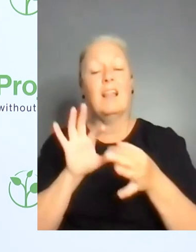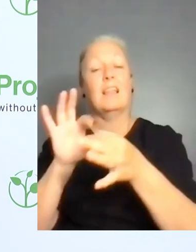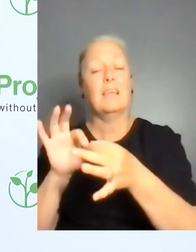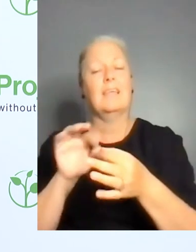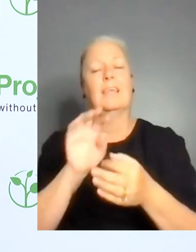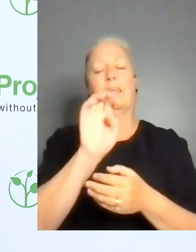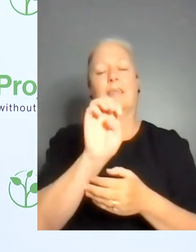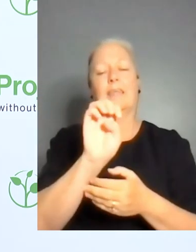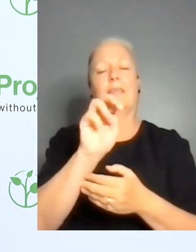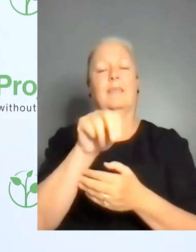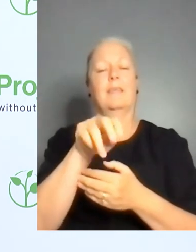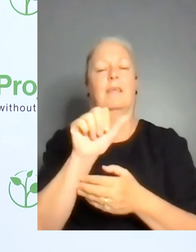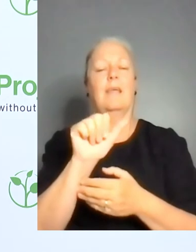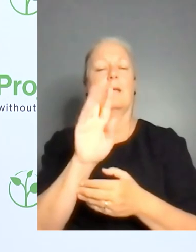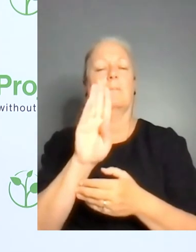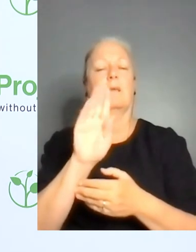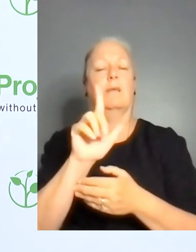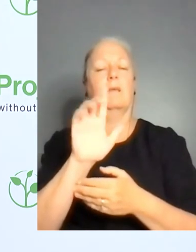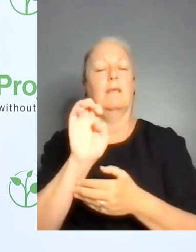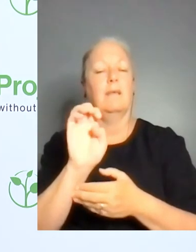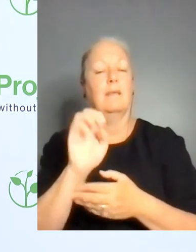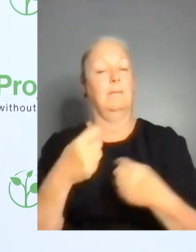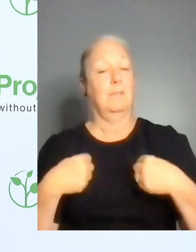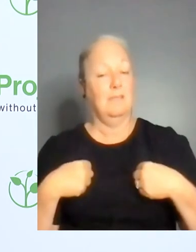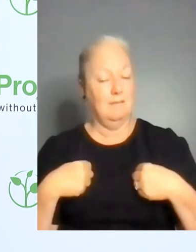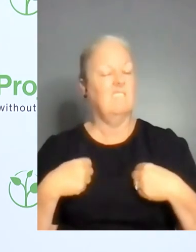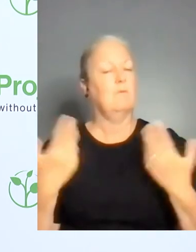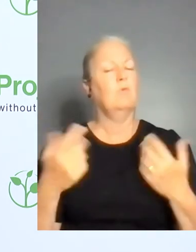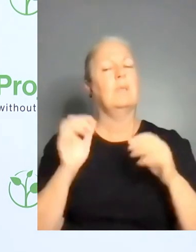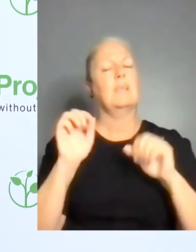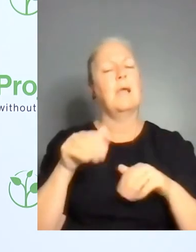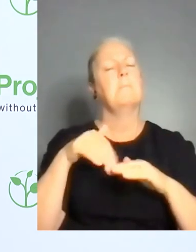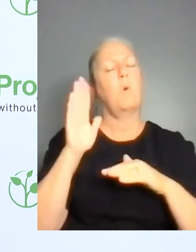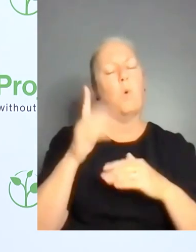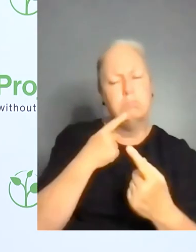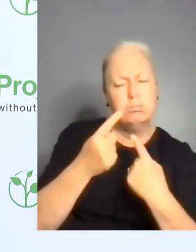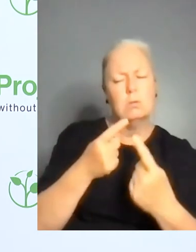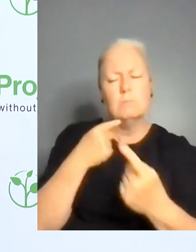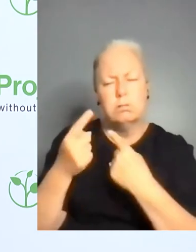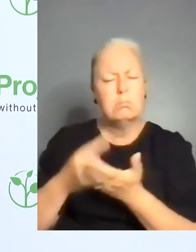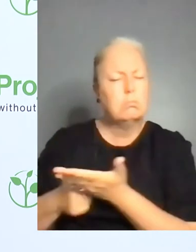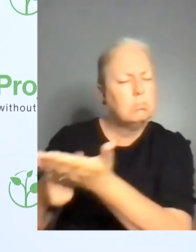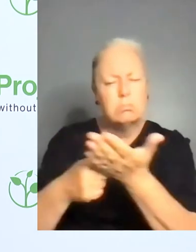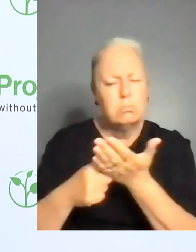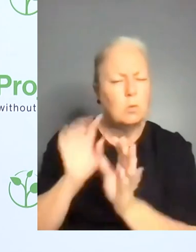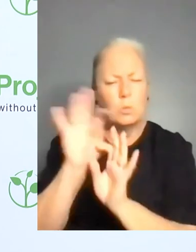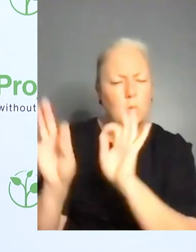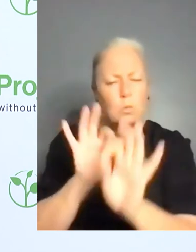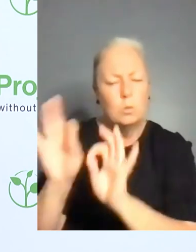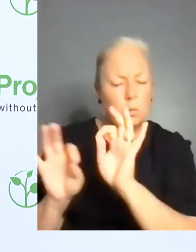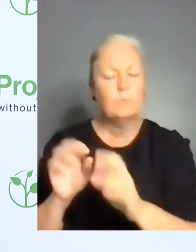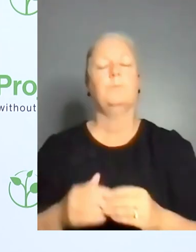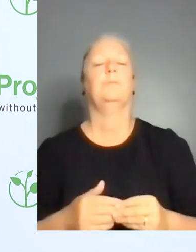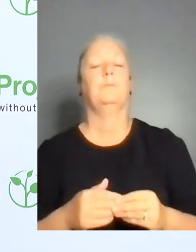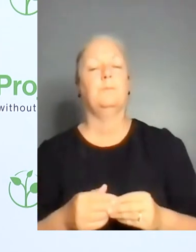with Matthijs and Michael. If you, for example, see this later, because we'll have this whole session also on the platform